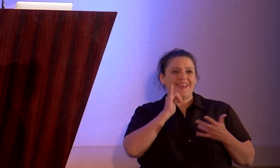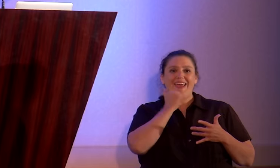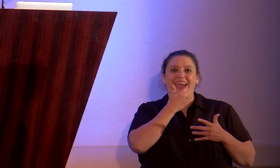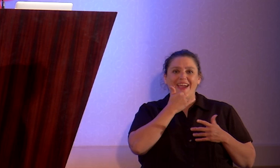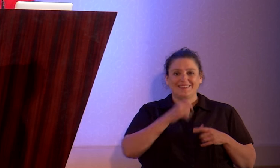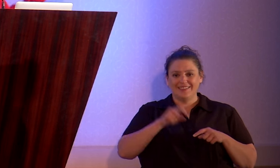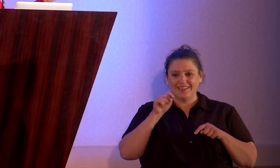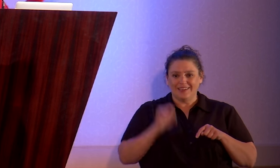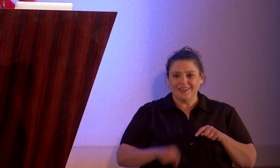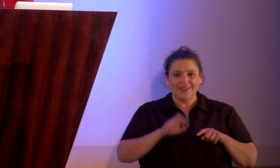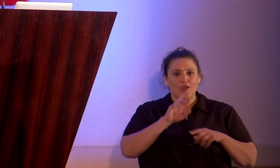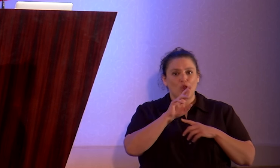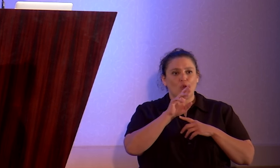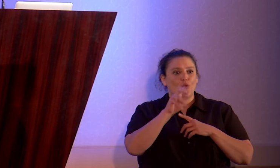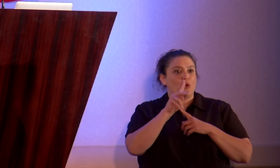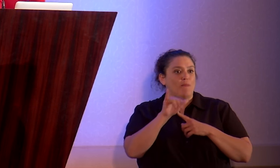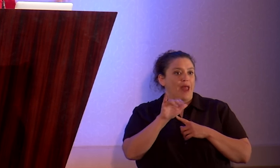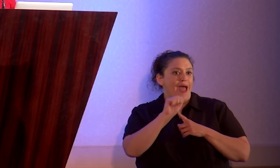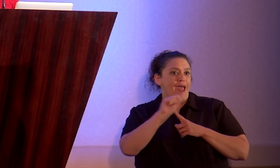computer and they hit reply all.